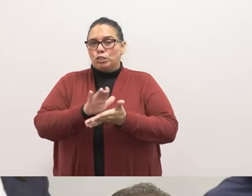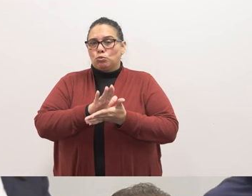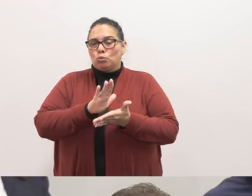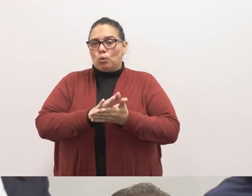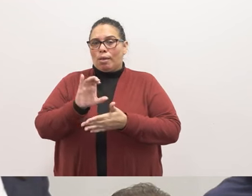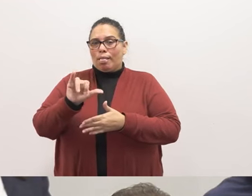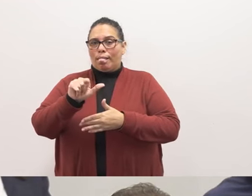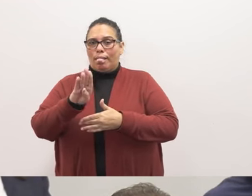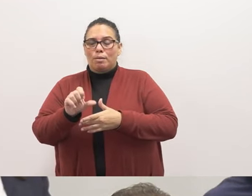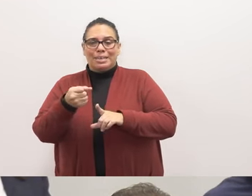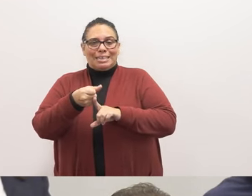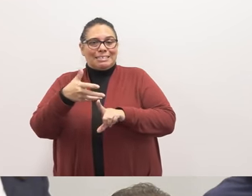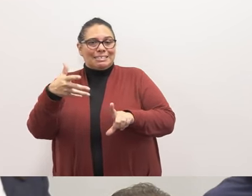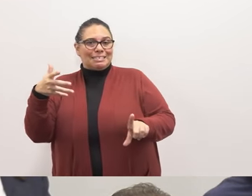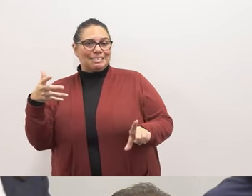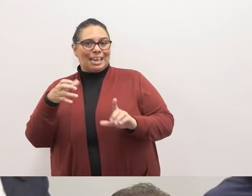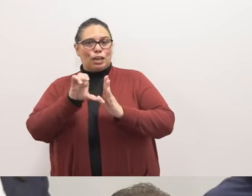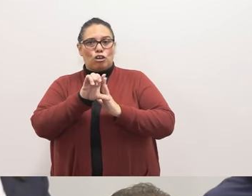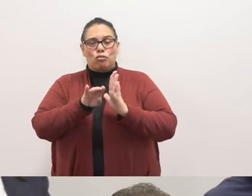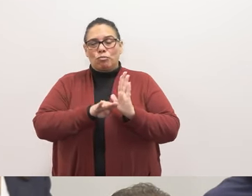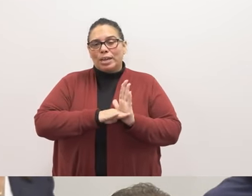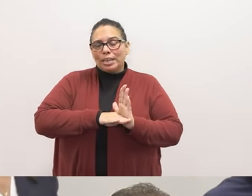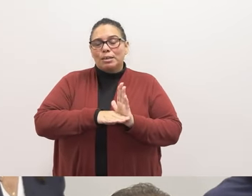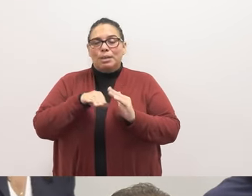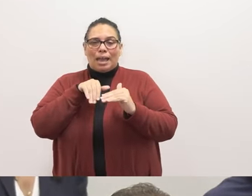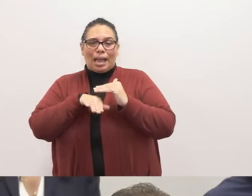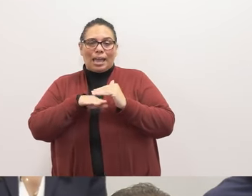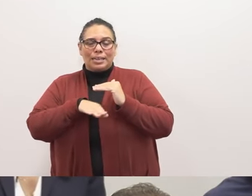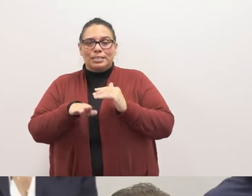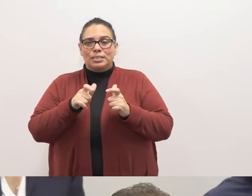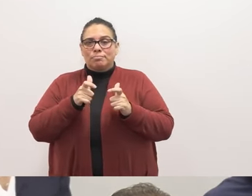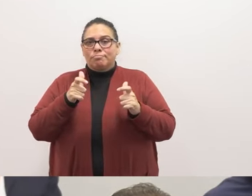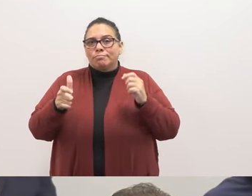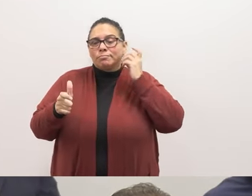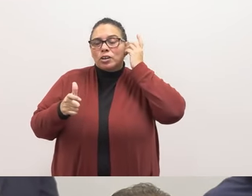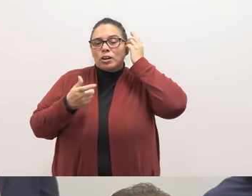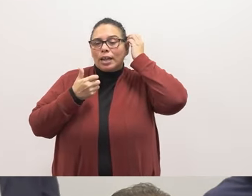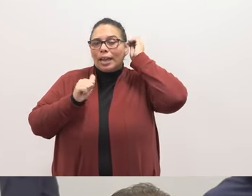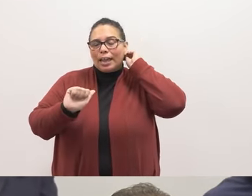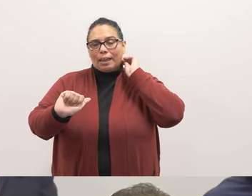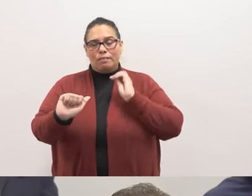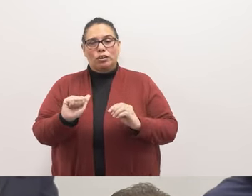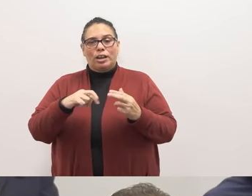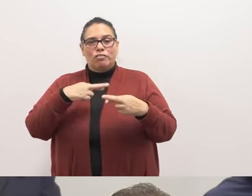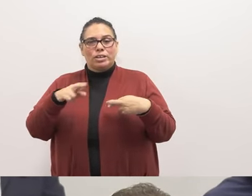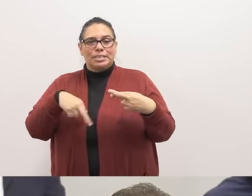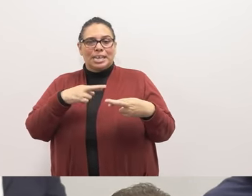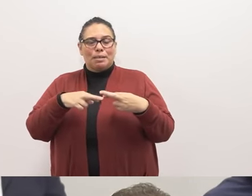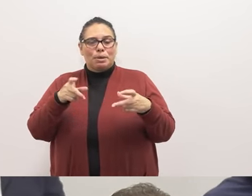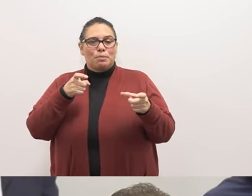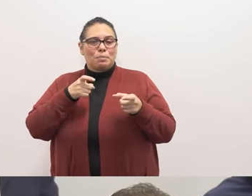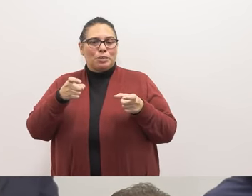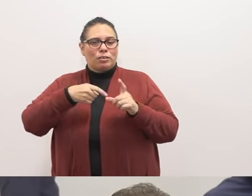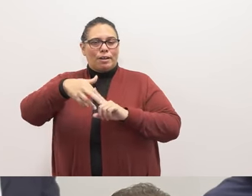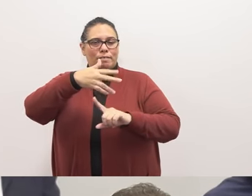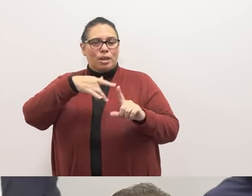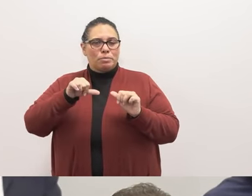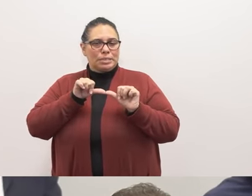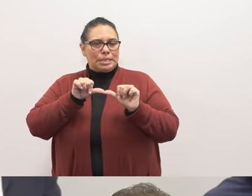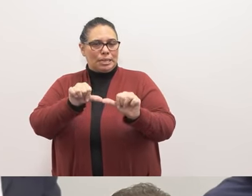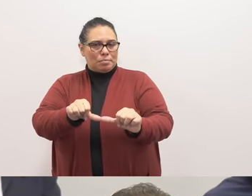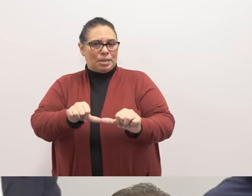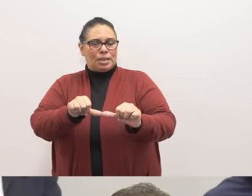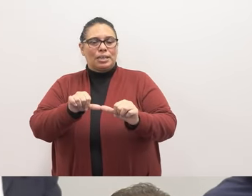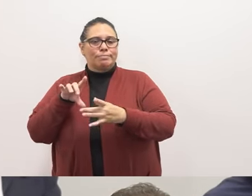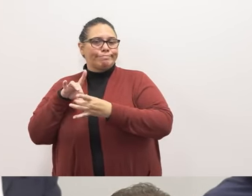course curricula across the district to expand access to the growing effort in recycling management and environmental sustainability. It's time to